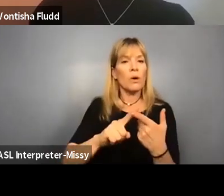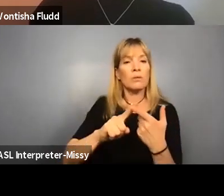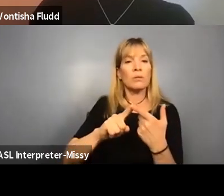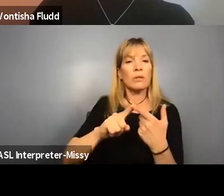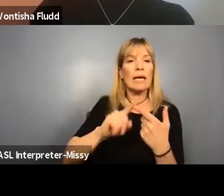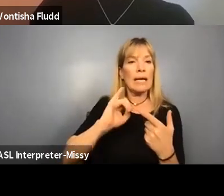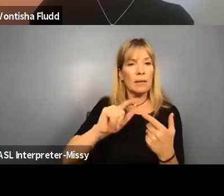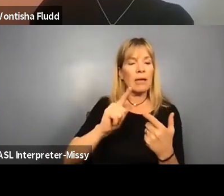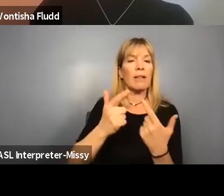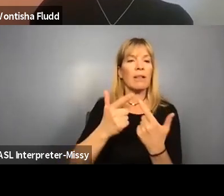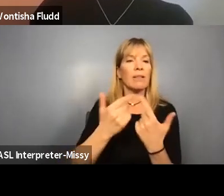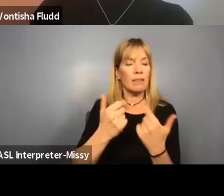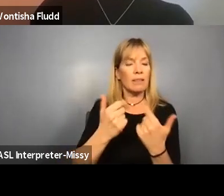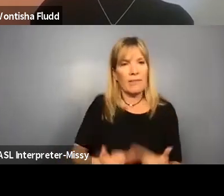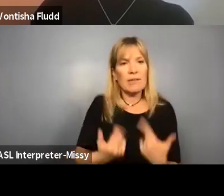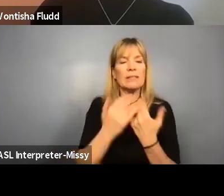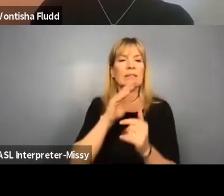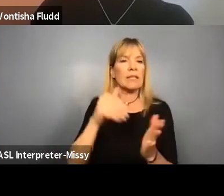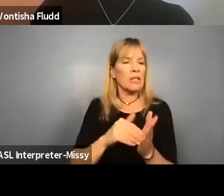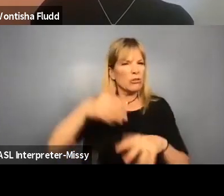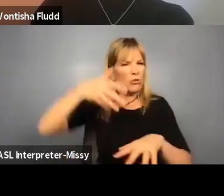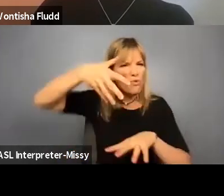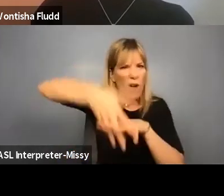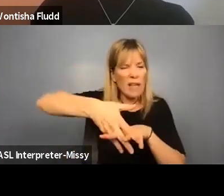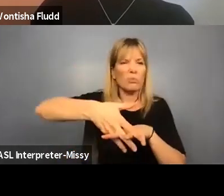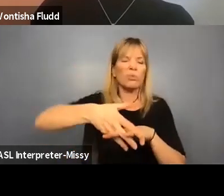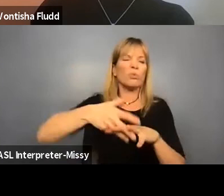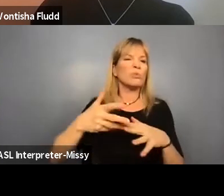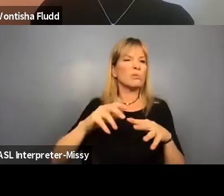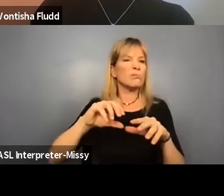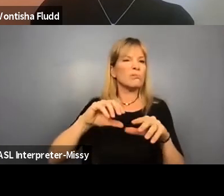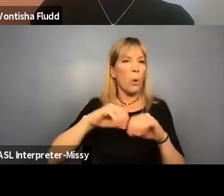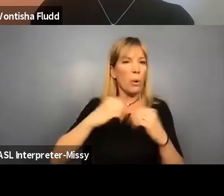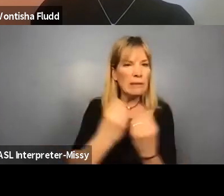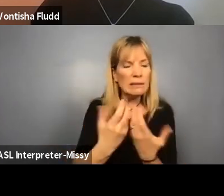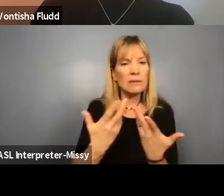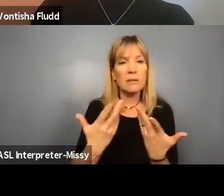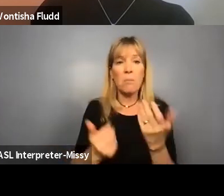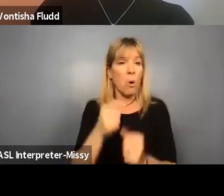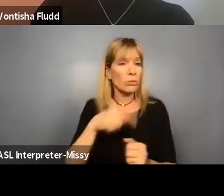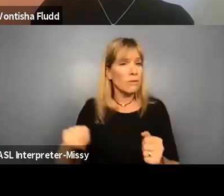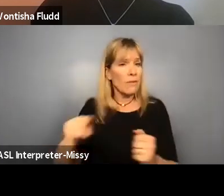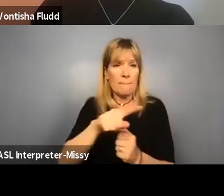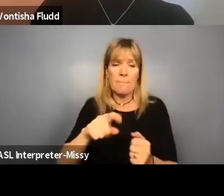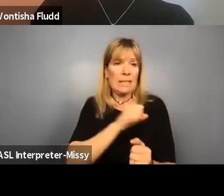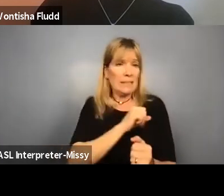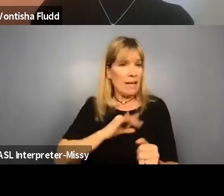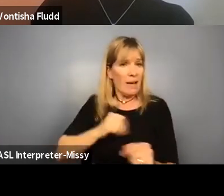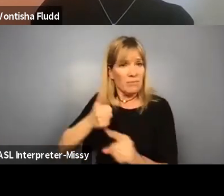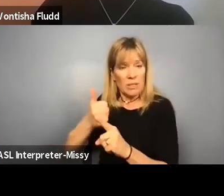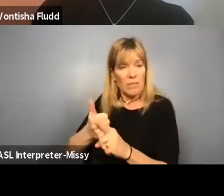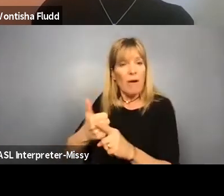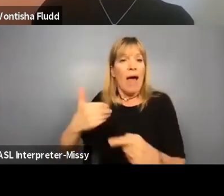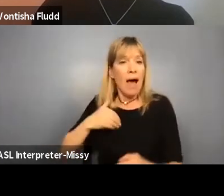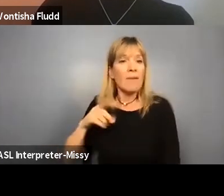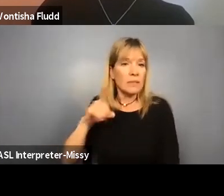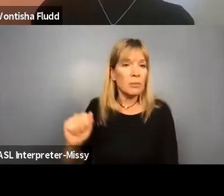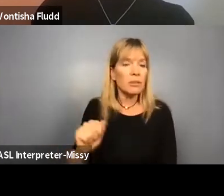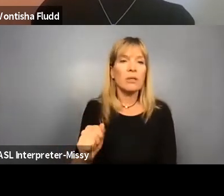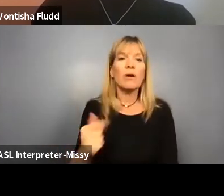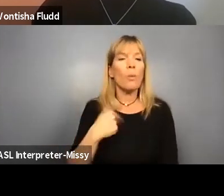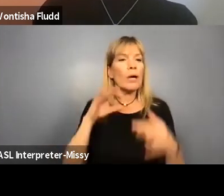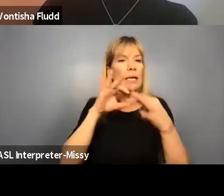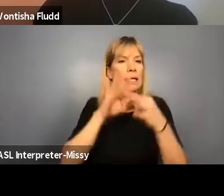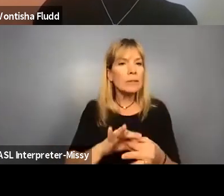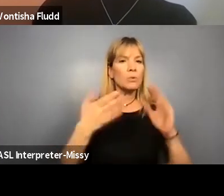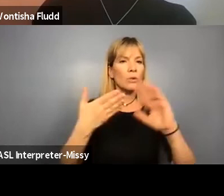grassroots community-based organizations, um, a majority of whom our staff are people with disabilities. We are connected